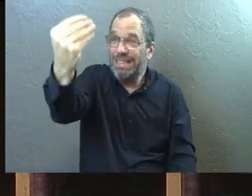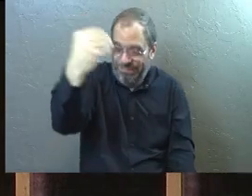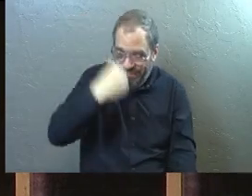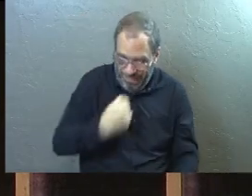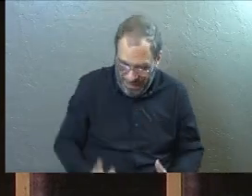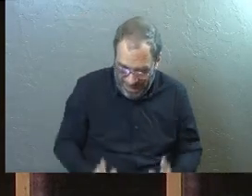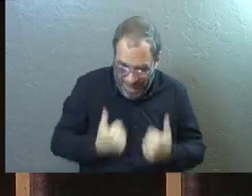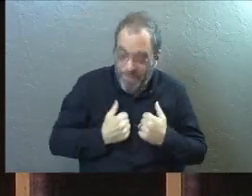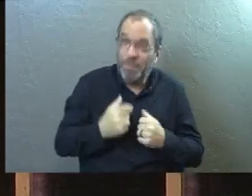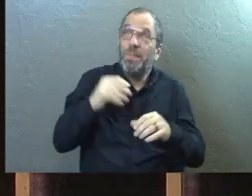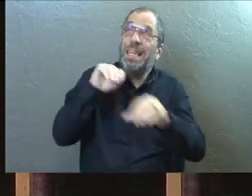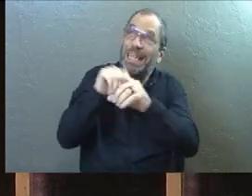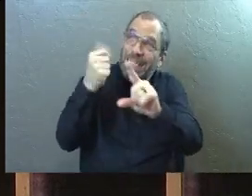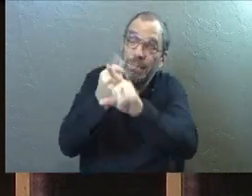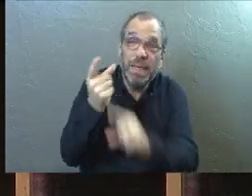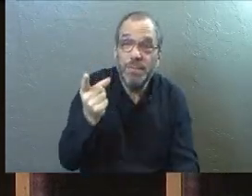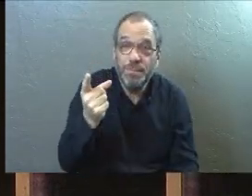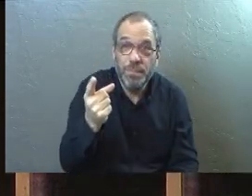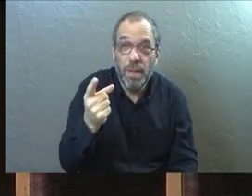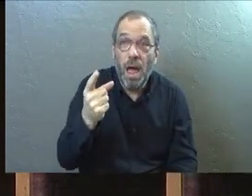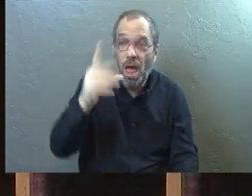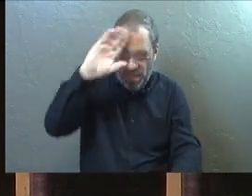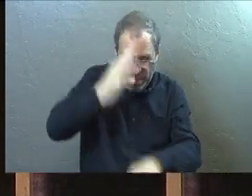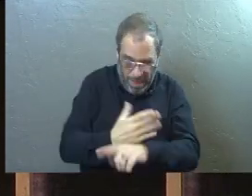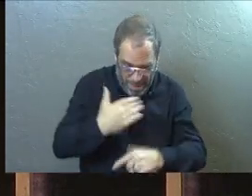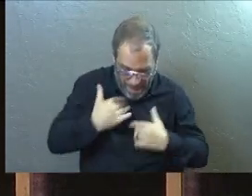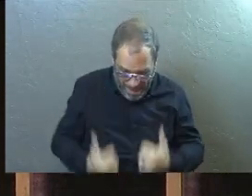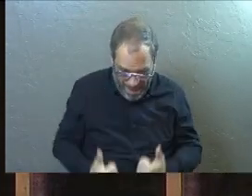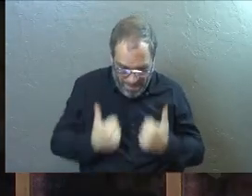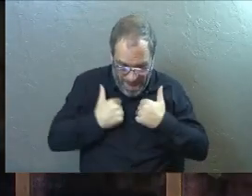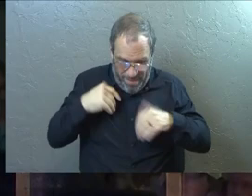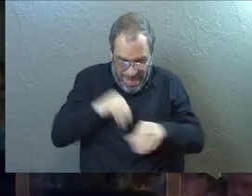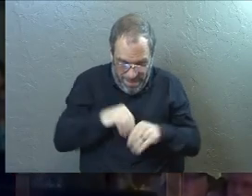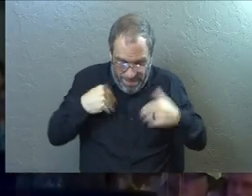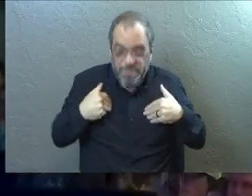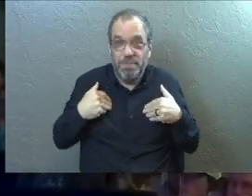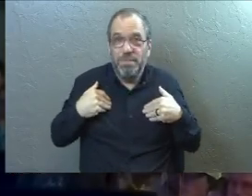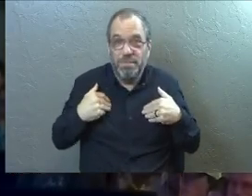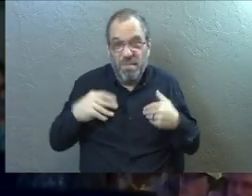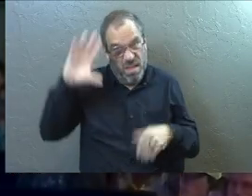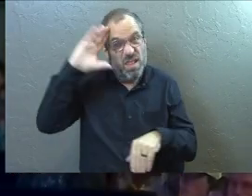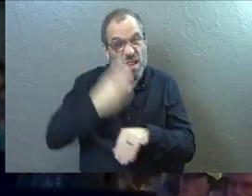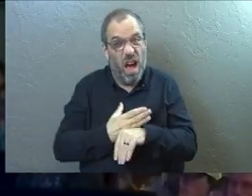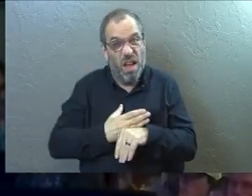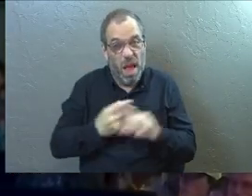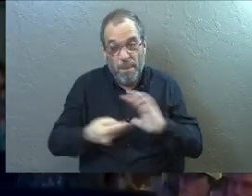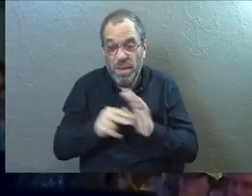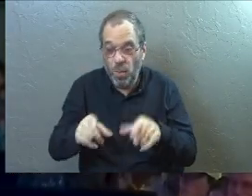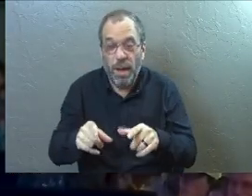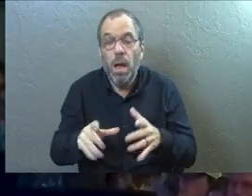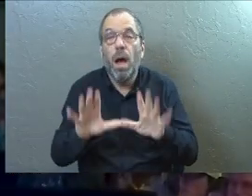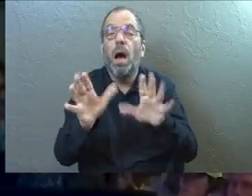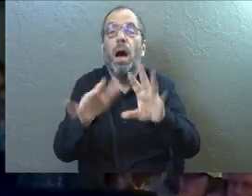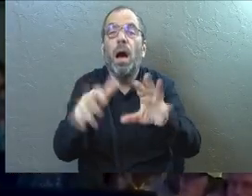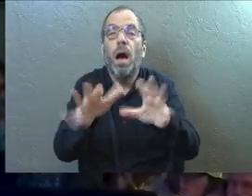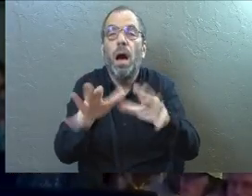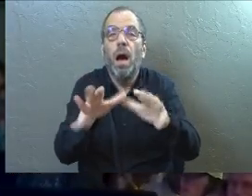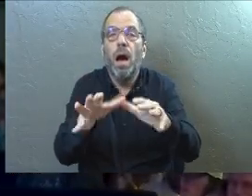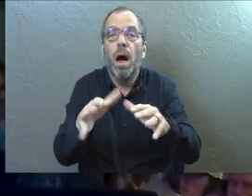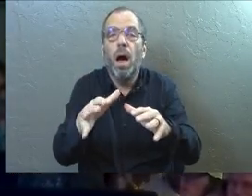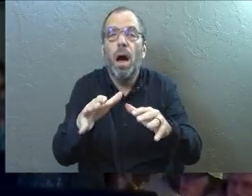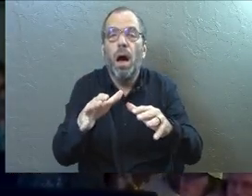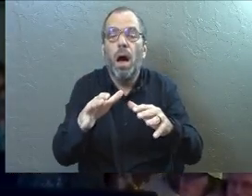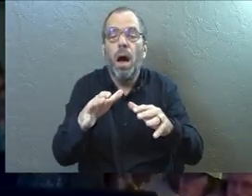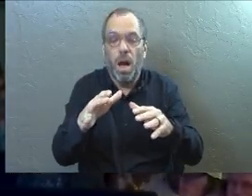him life. He has it in himself. And the son has life in himself. What is he saying there? He's saying he is an